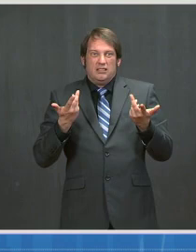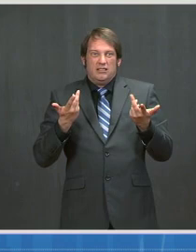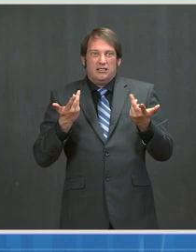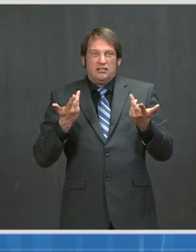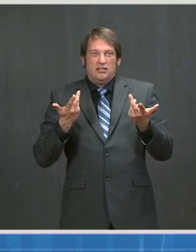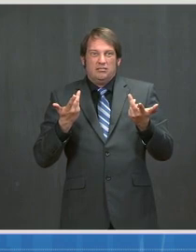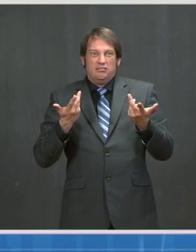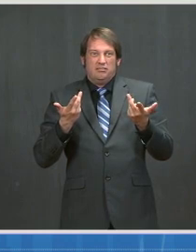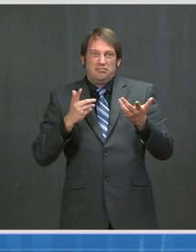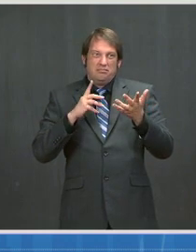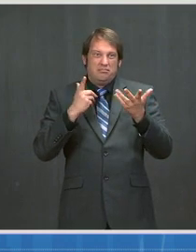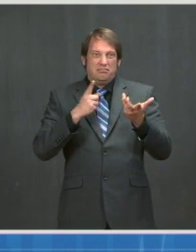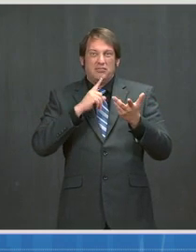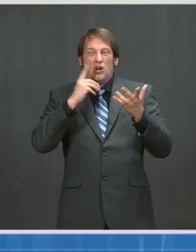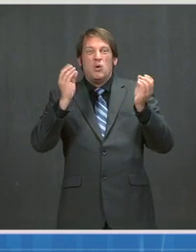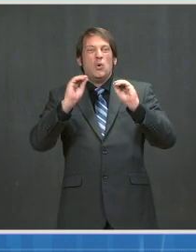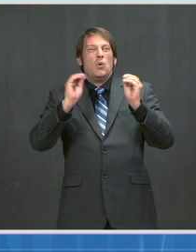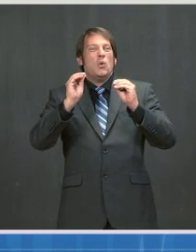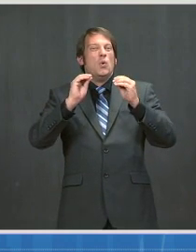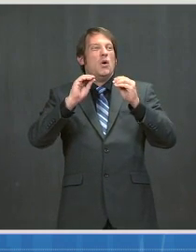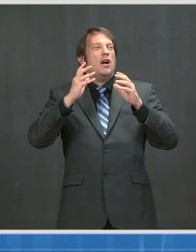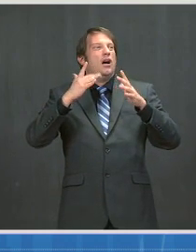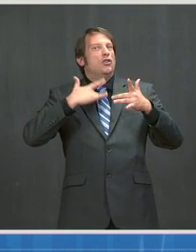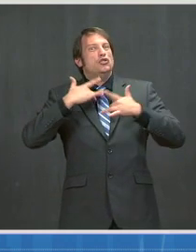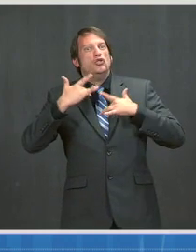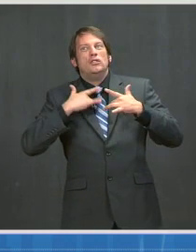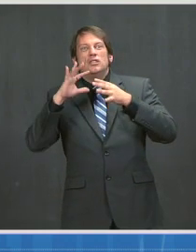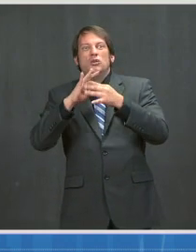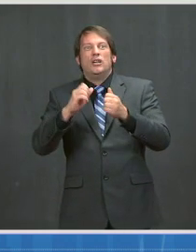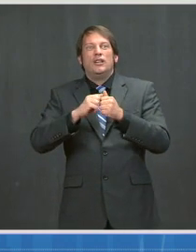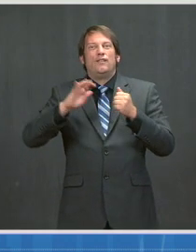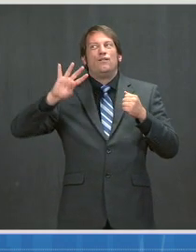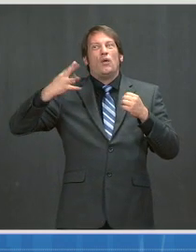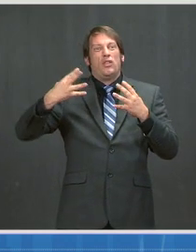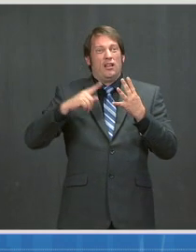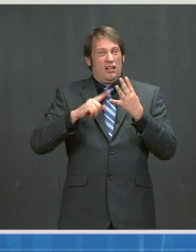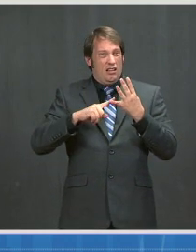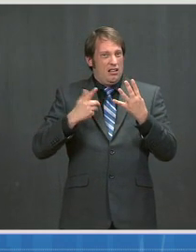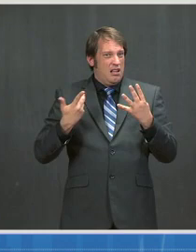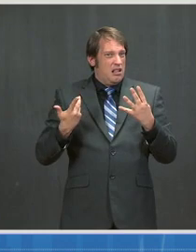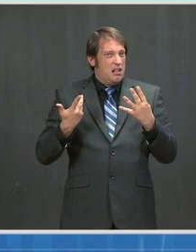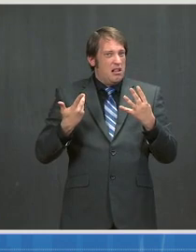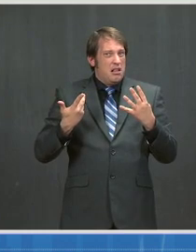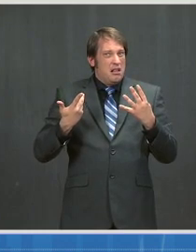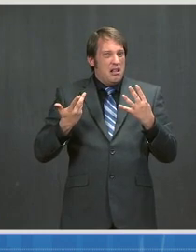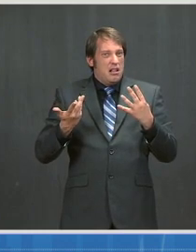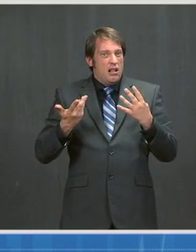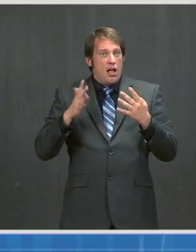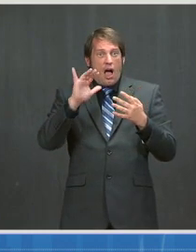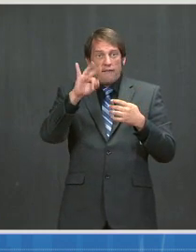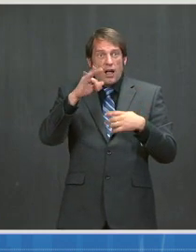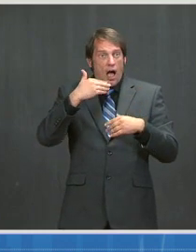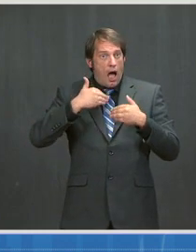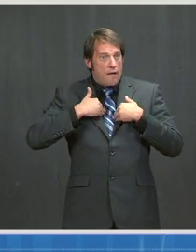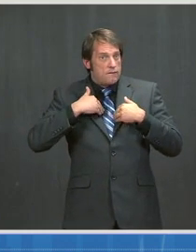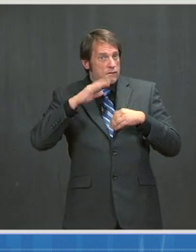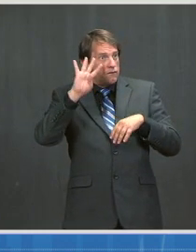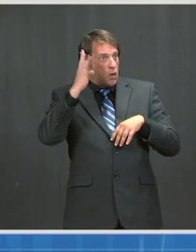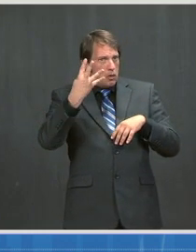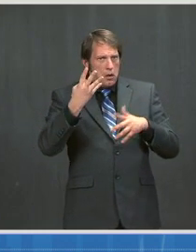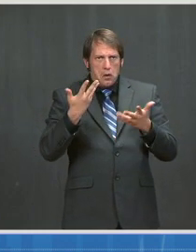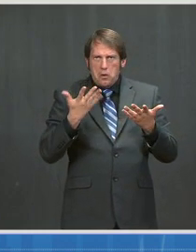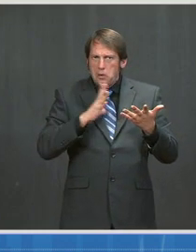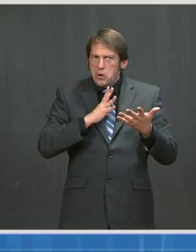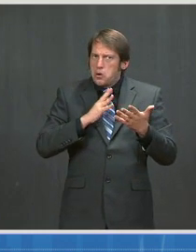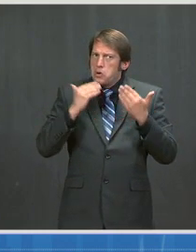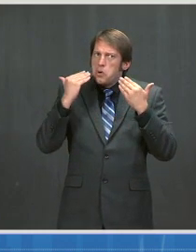with any concerns about the AstraZeneca vaccine. It is still scheduled to go through the FDA's authorization process as soon as an